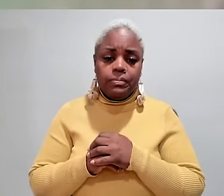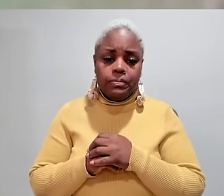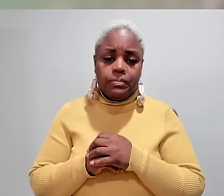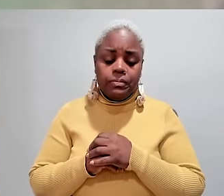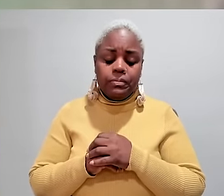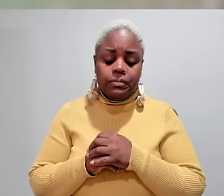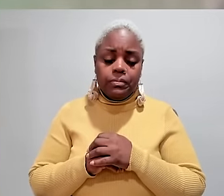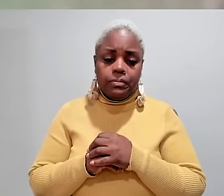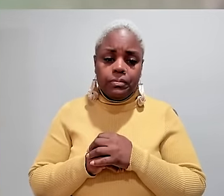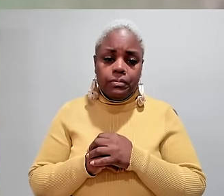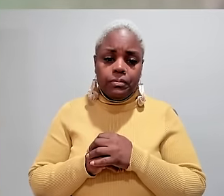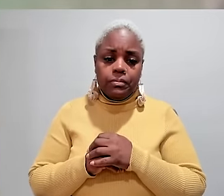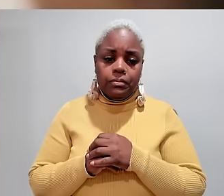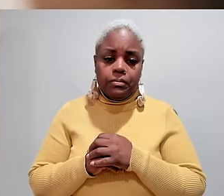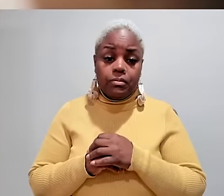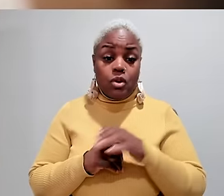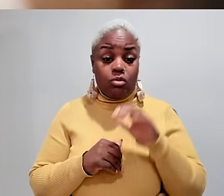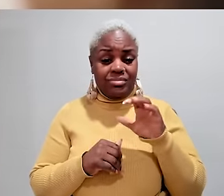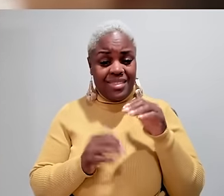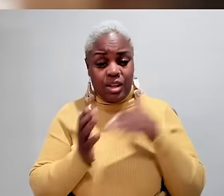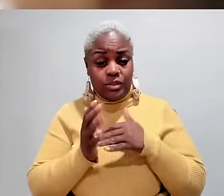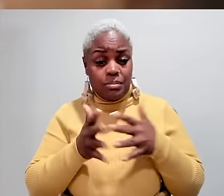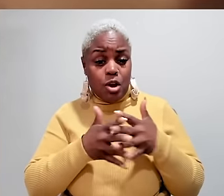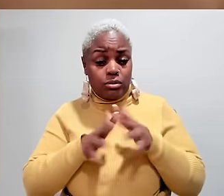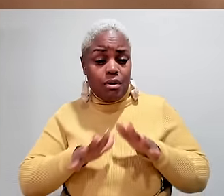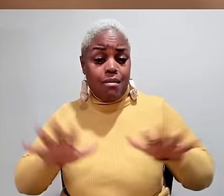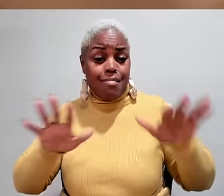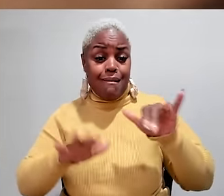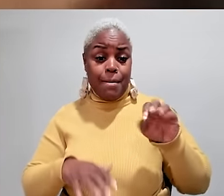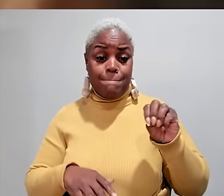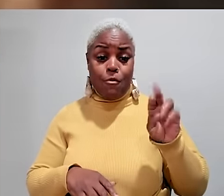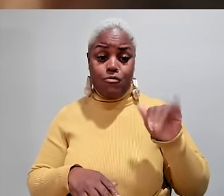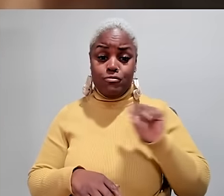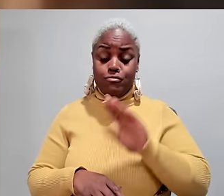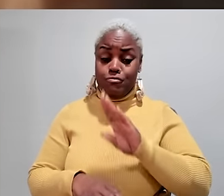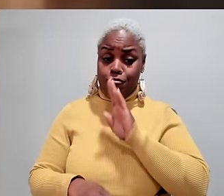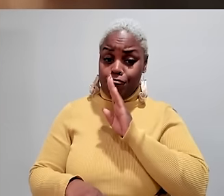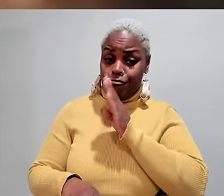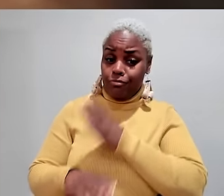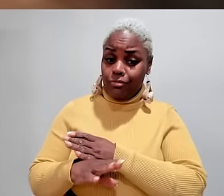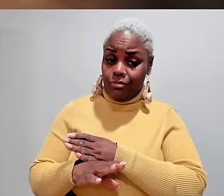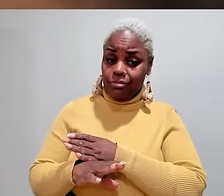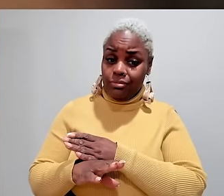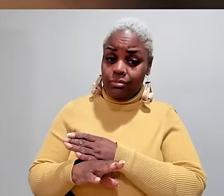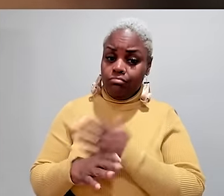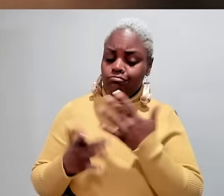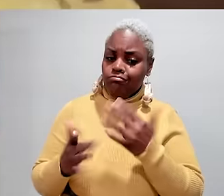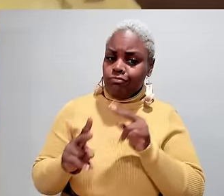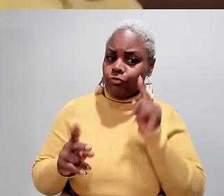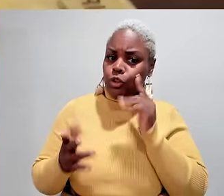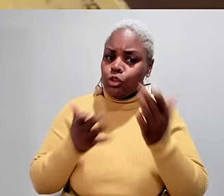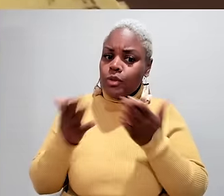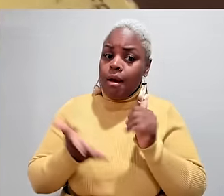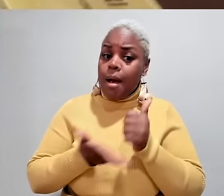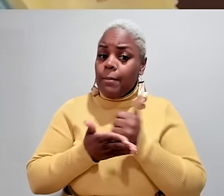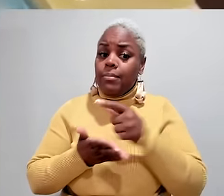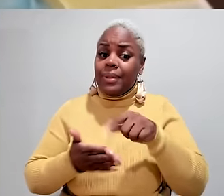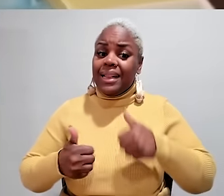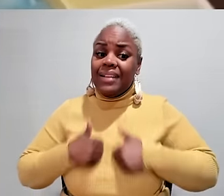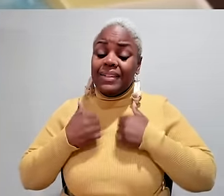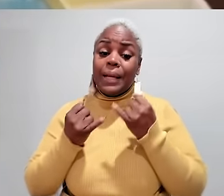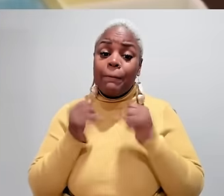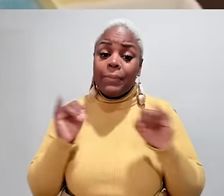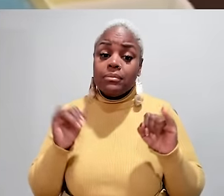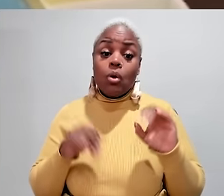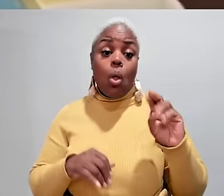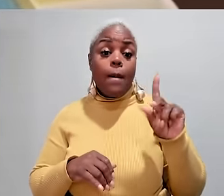that's also really, really hard. Hundreds of thousands of Americans, like Maria's daughter, are waiting for